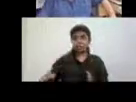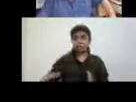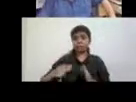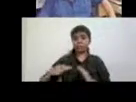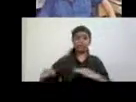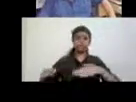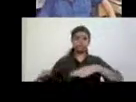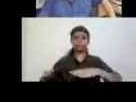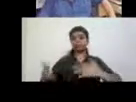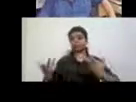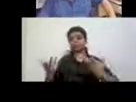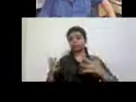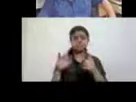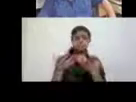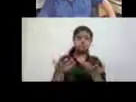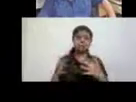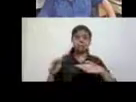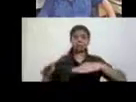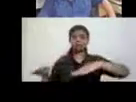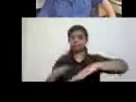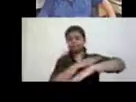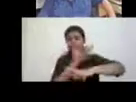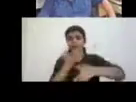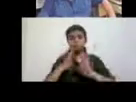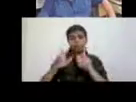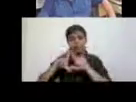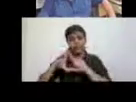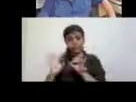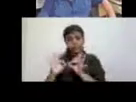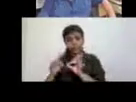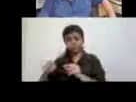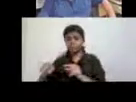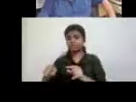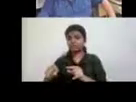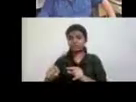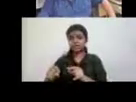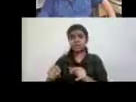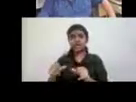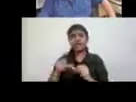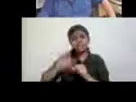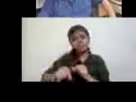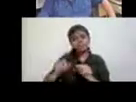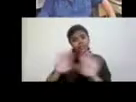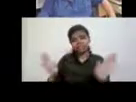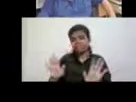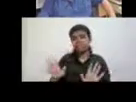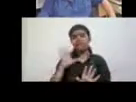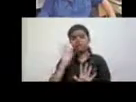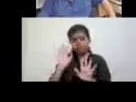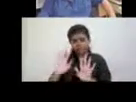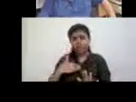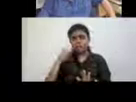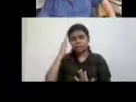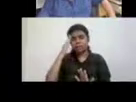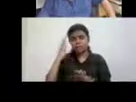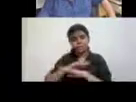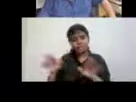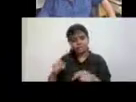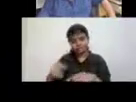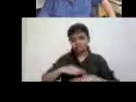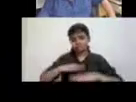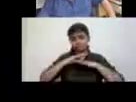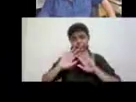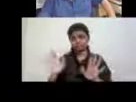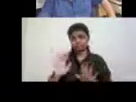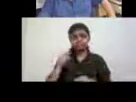you know, sign language interpreters, which are extremely important. But the, what we discovered in the